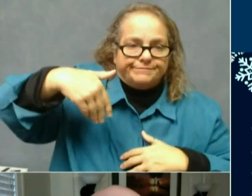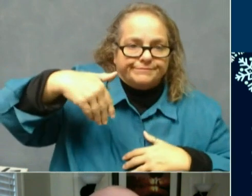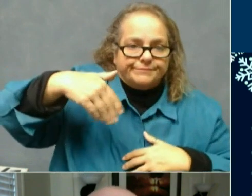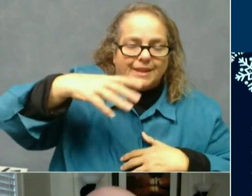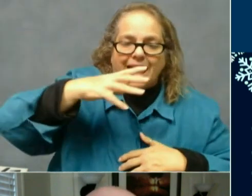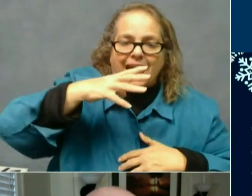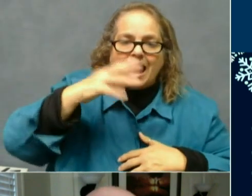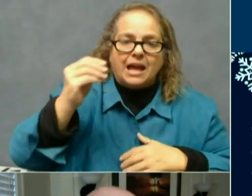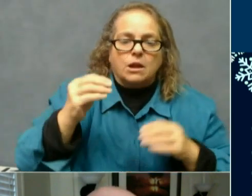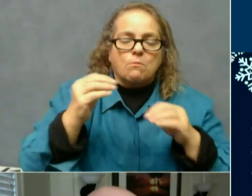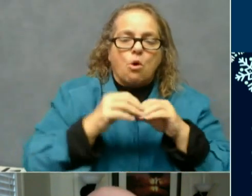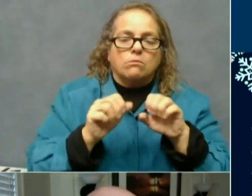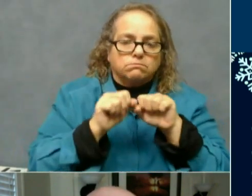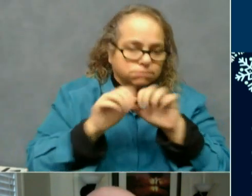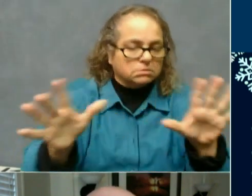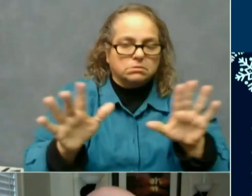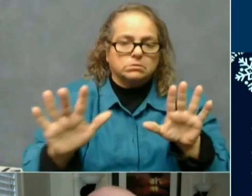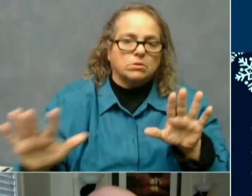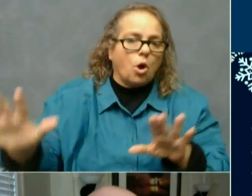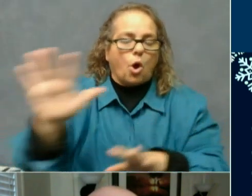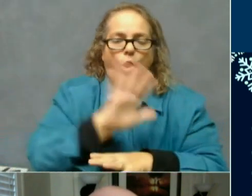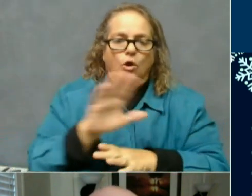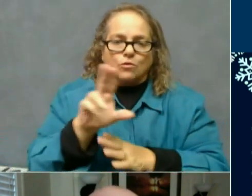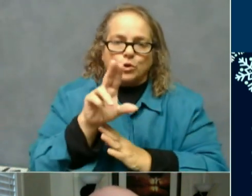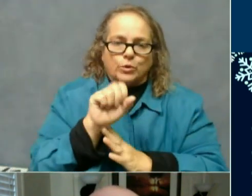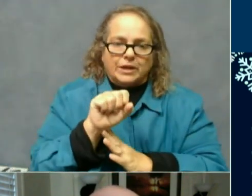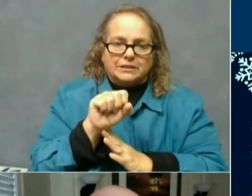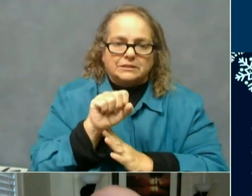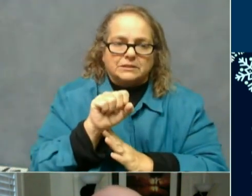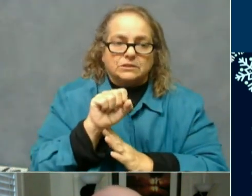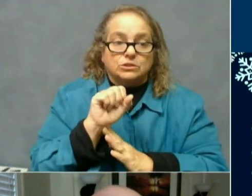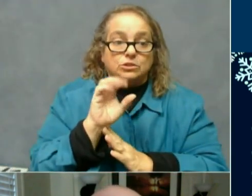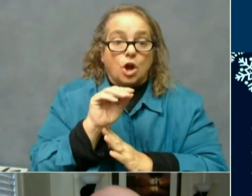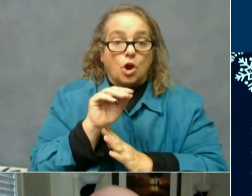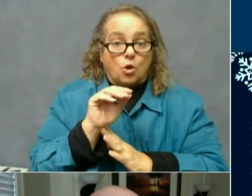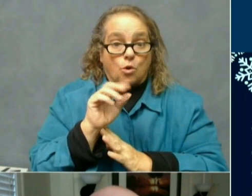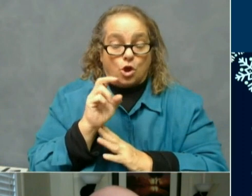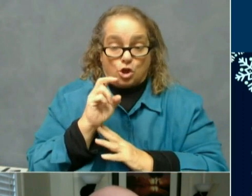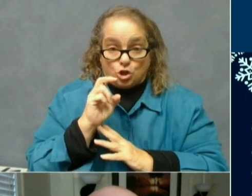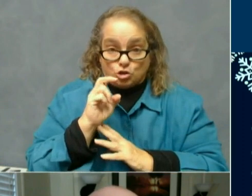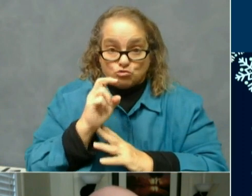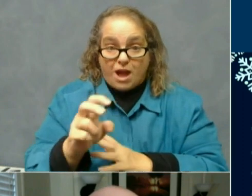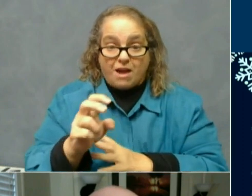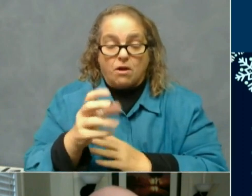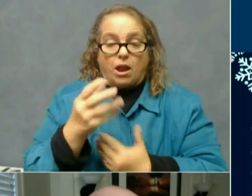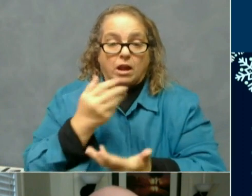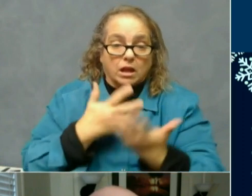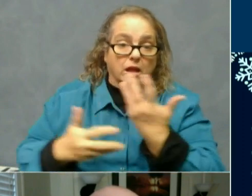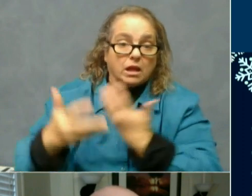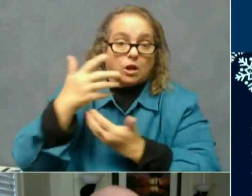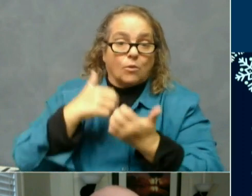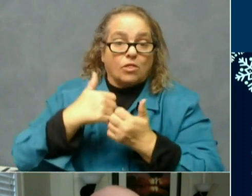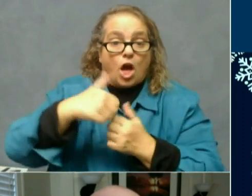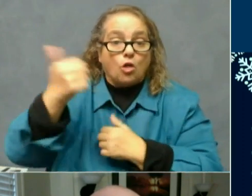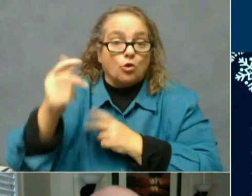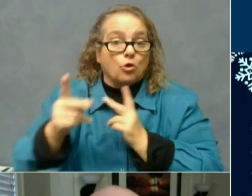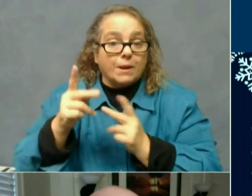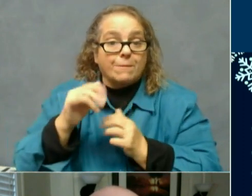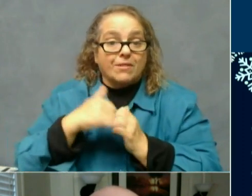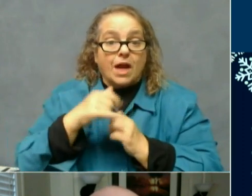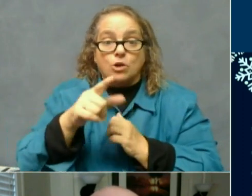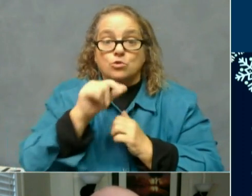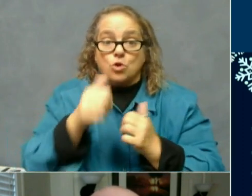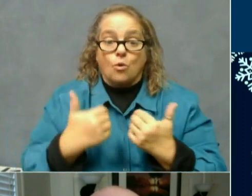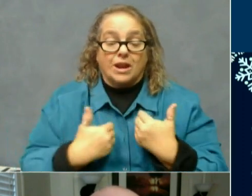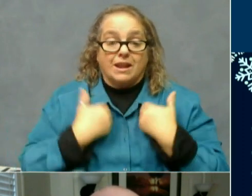across the country. So at this point, traveling and mixing with other people with whom you don't live is markedly